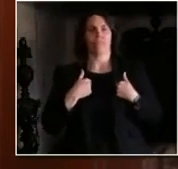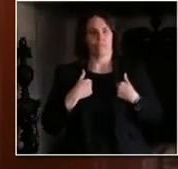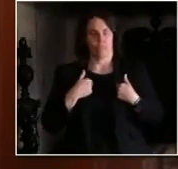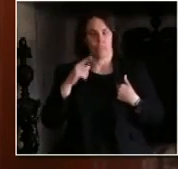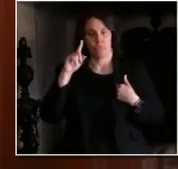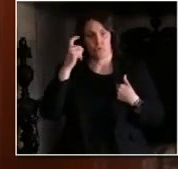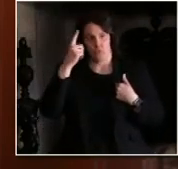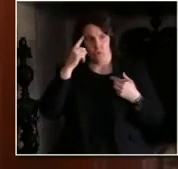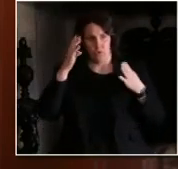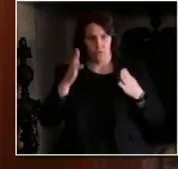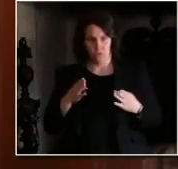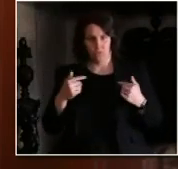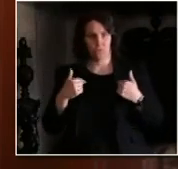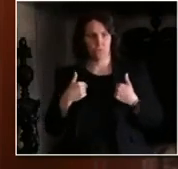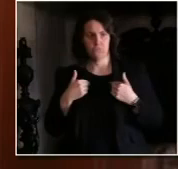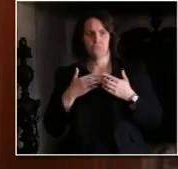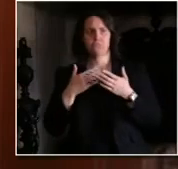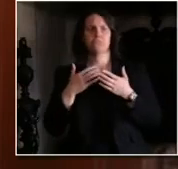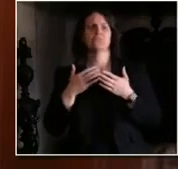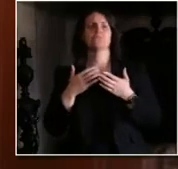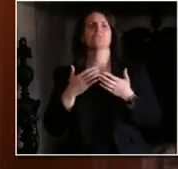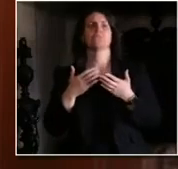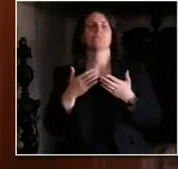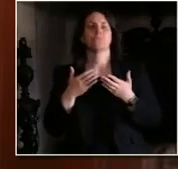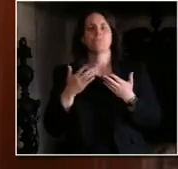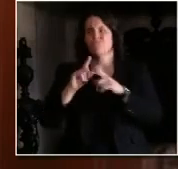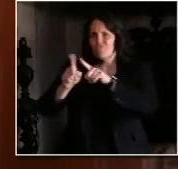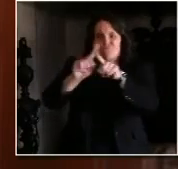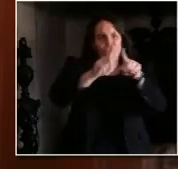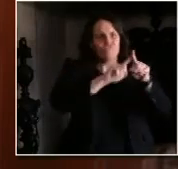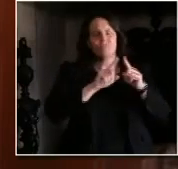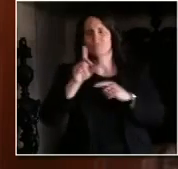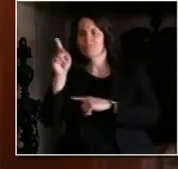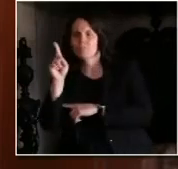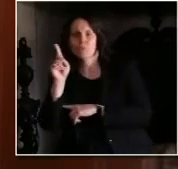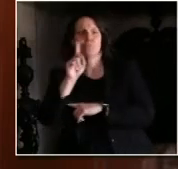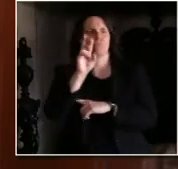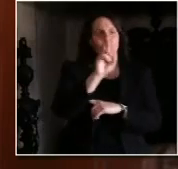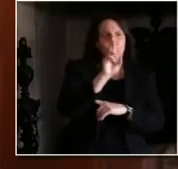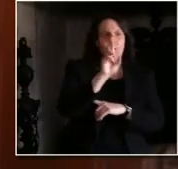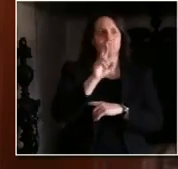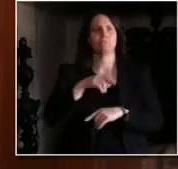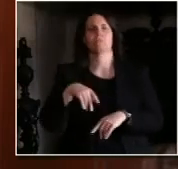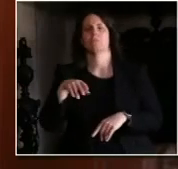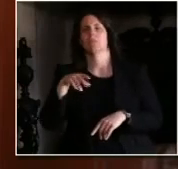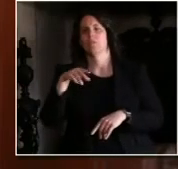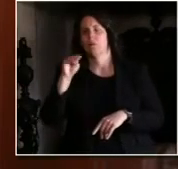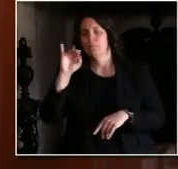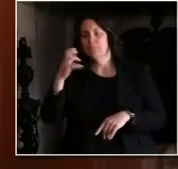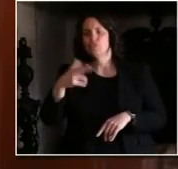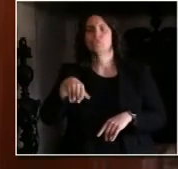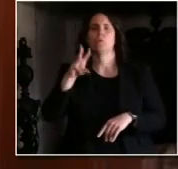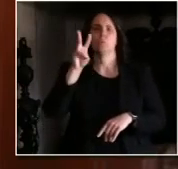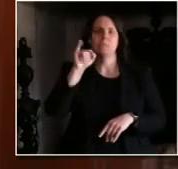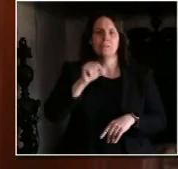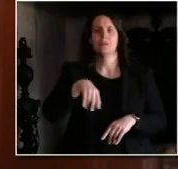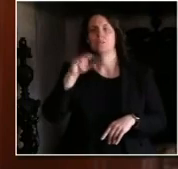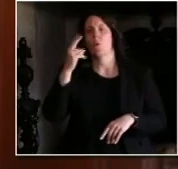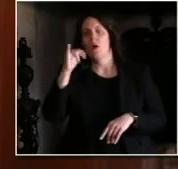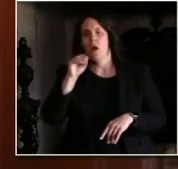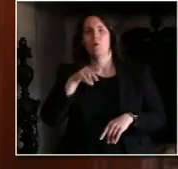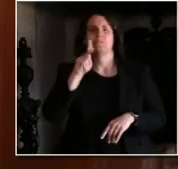Michigan, Minnesota, Illinois, Ohio, Kentucky, and Indiana will work in close coordination